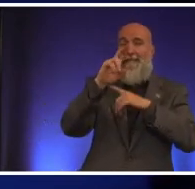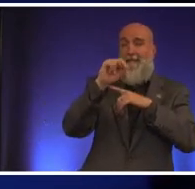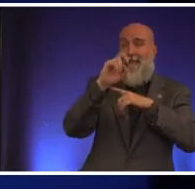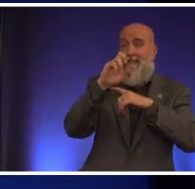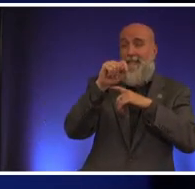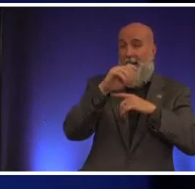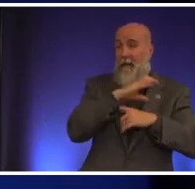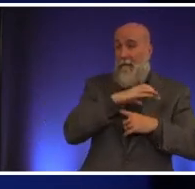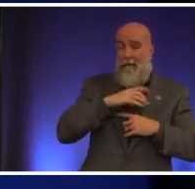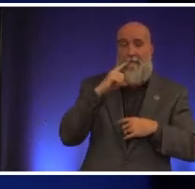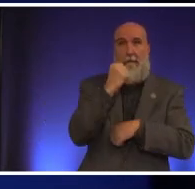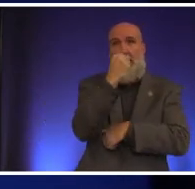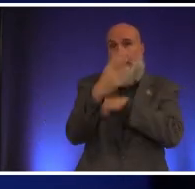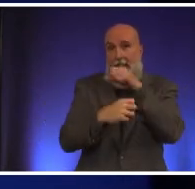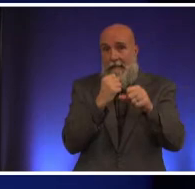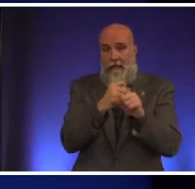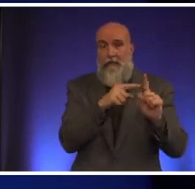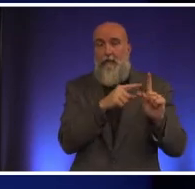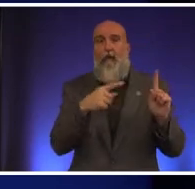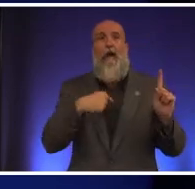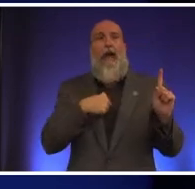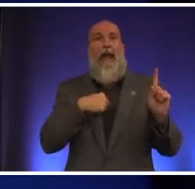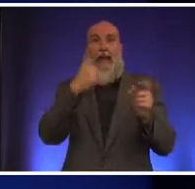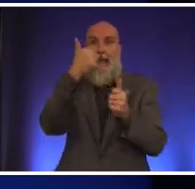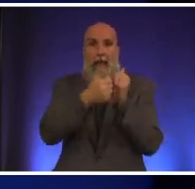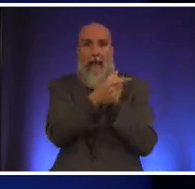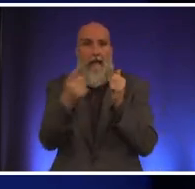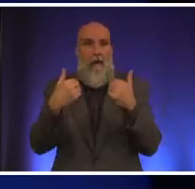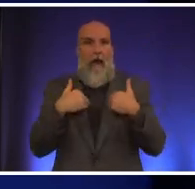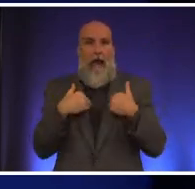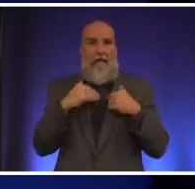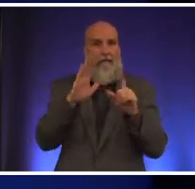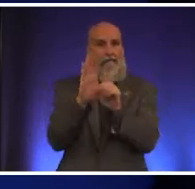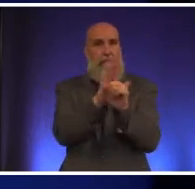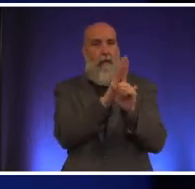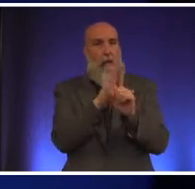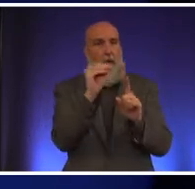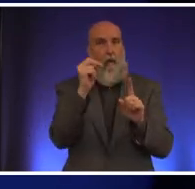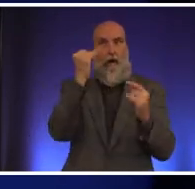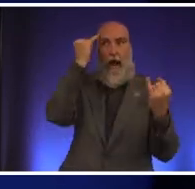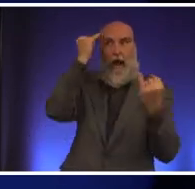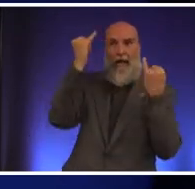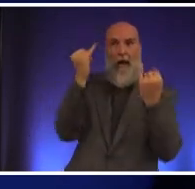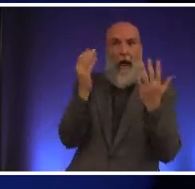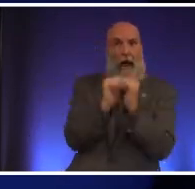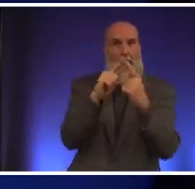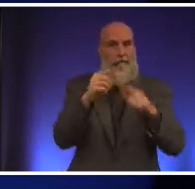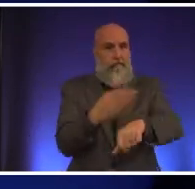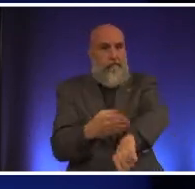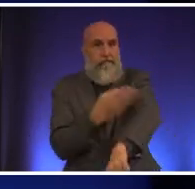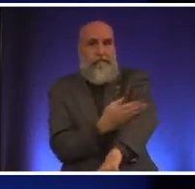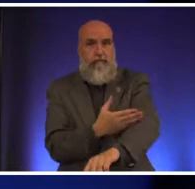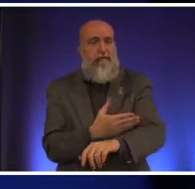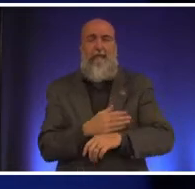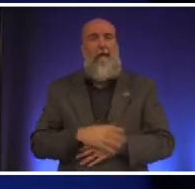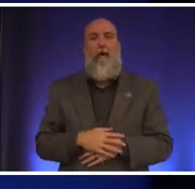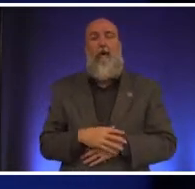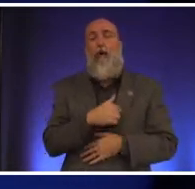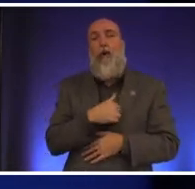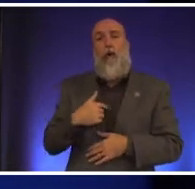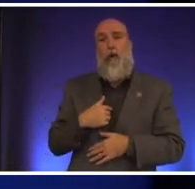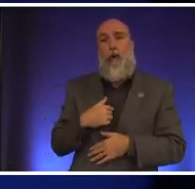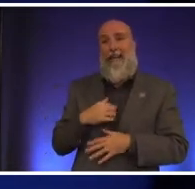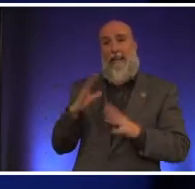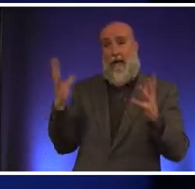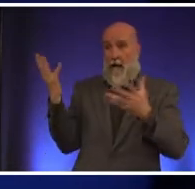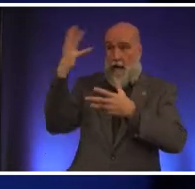years and what we need to do is we you know everybody has a different idea about what would make it better we need to we need to put it all